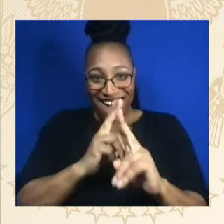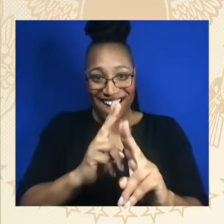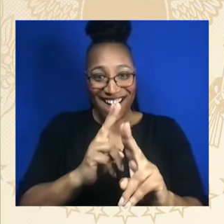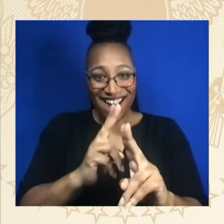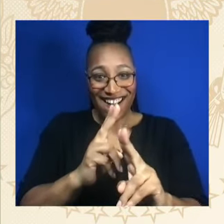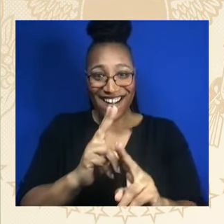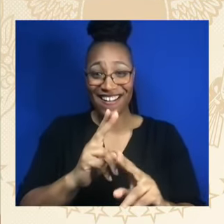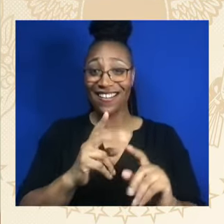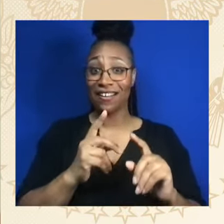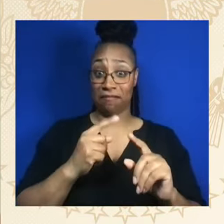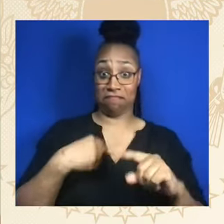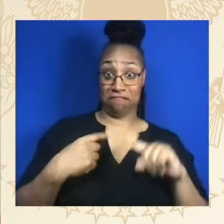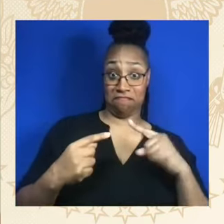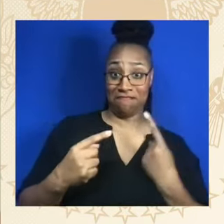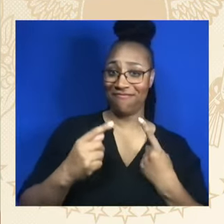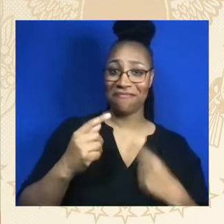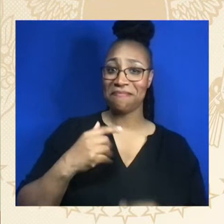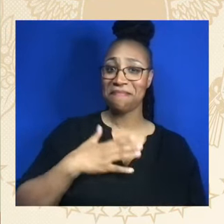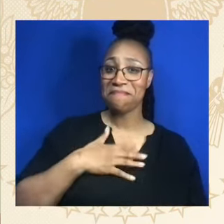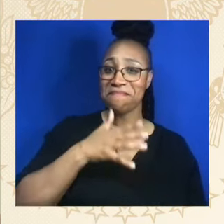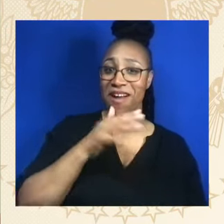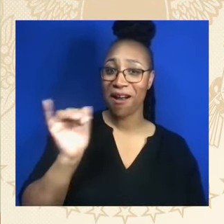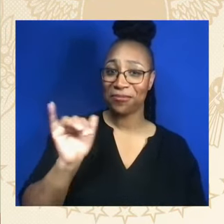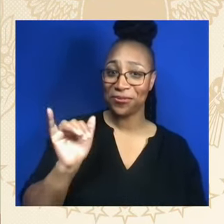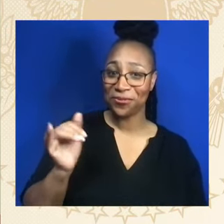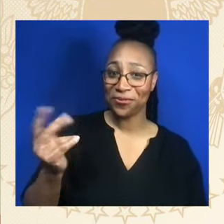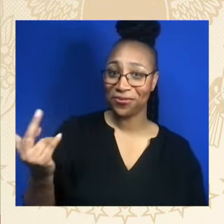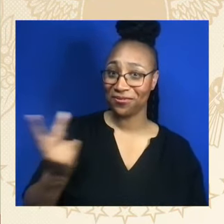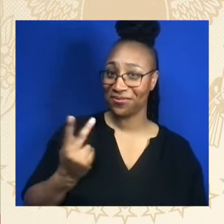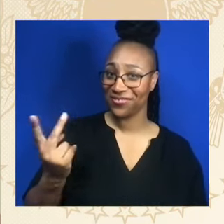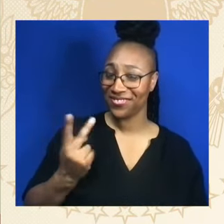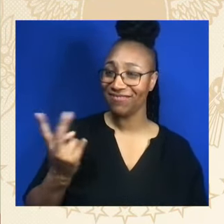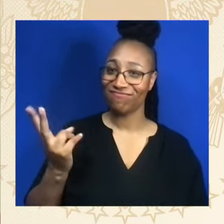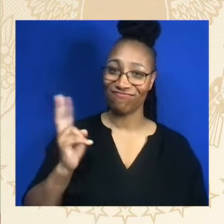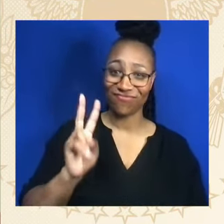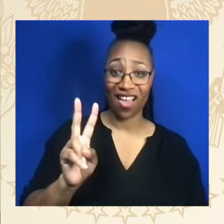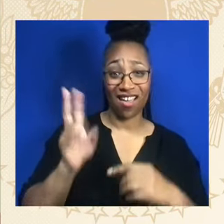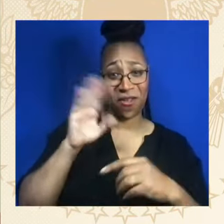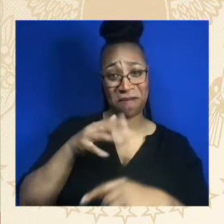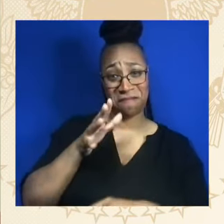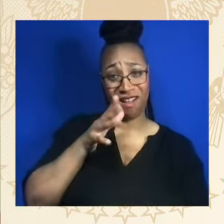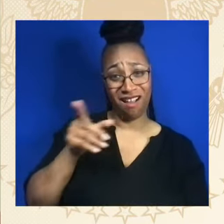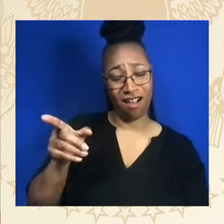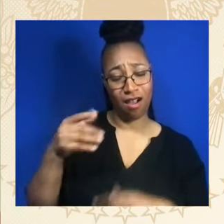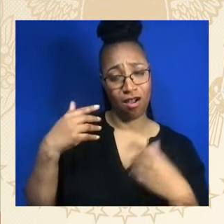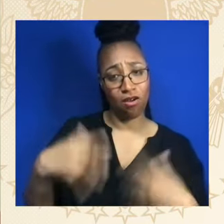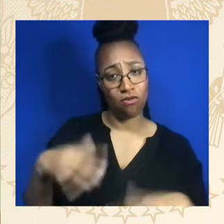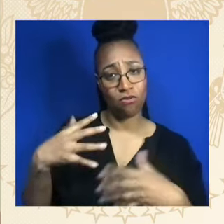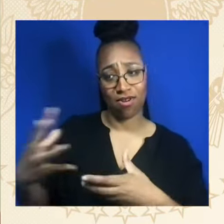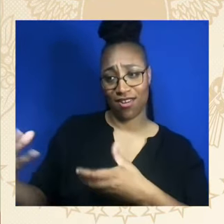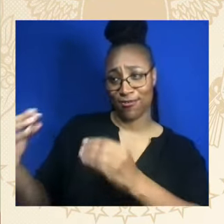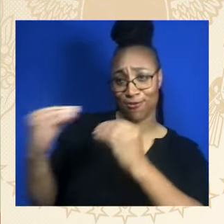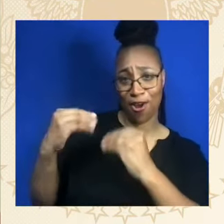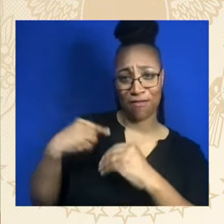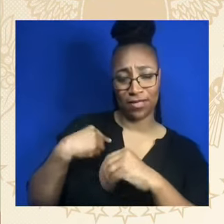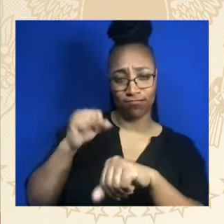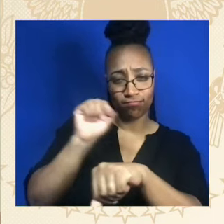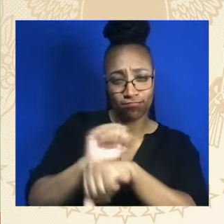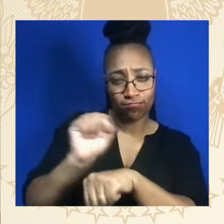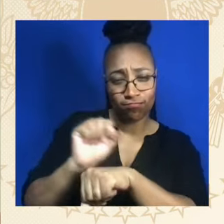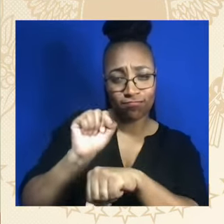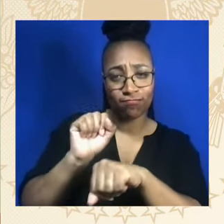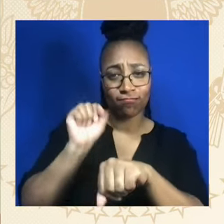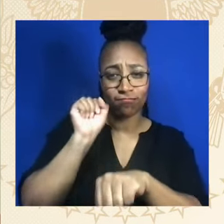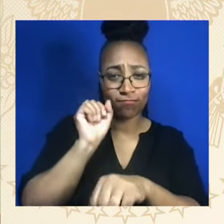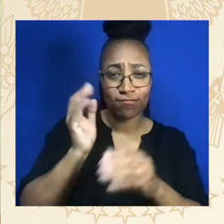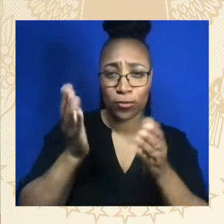faith and service. As a family, we volunteer at food pantries and clothing drives. Seeing how mental illness